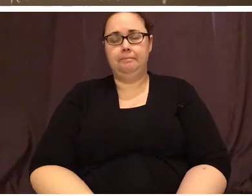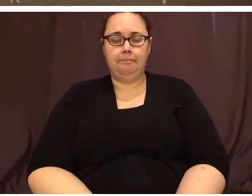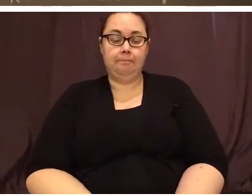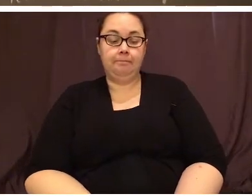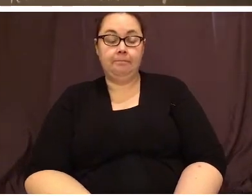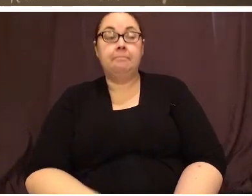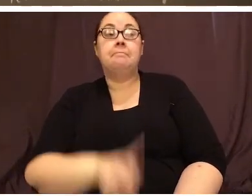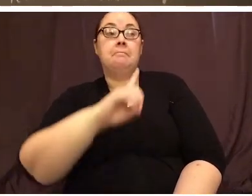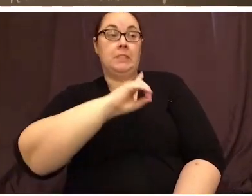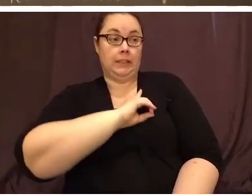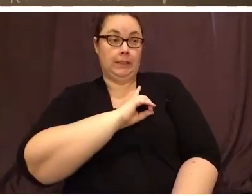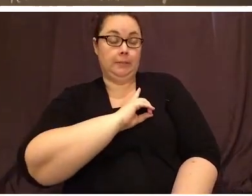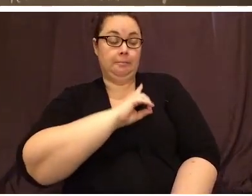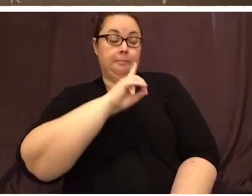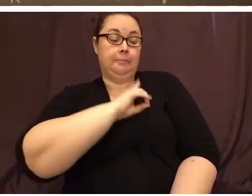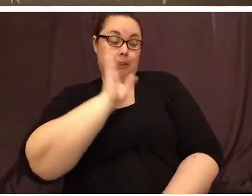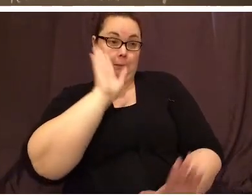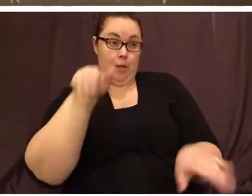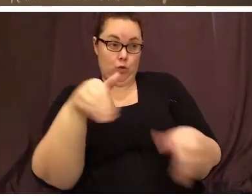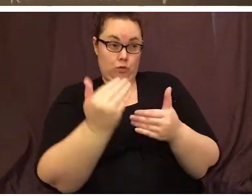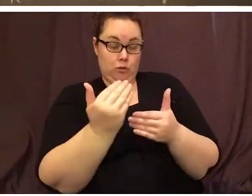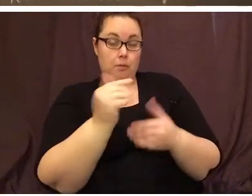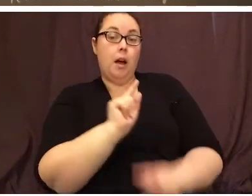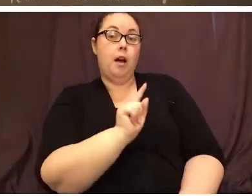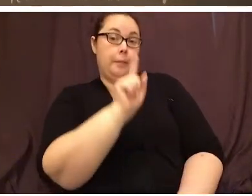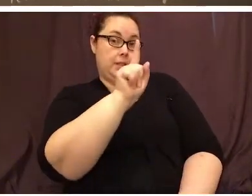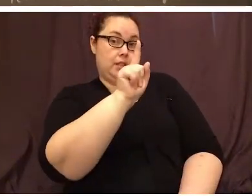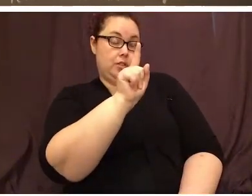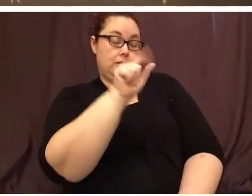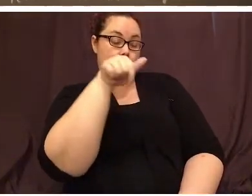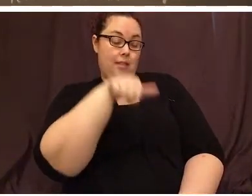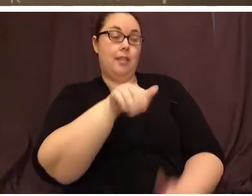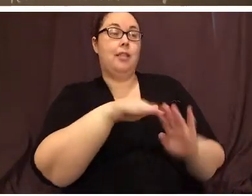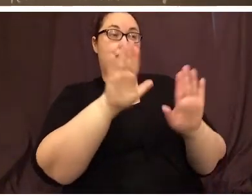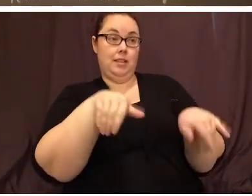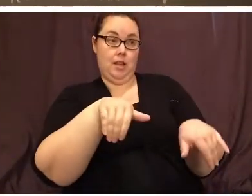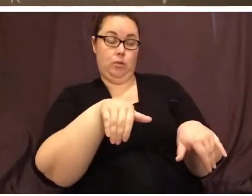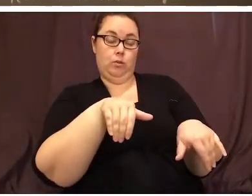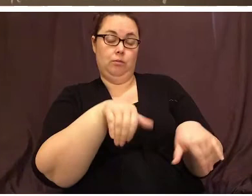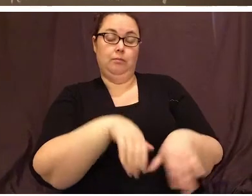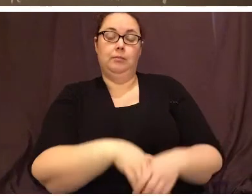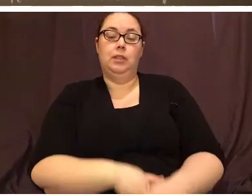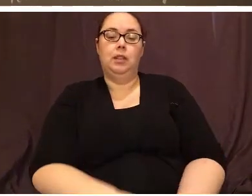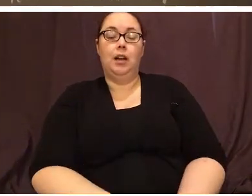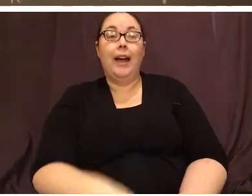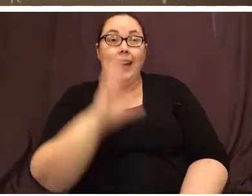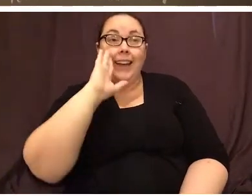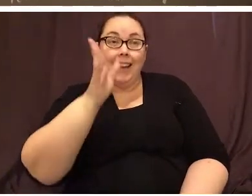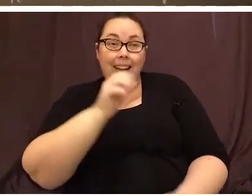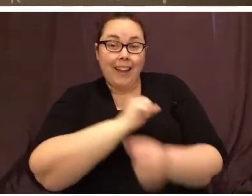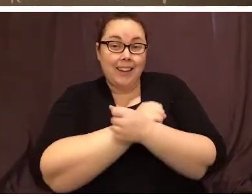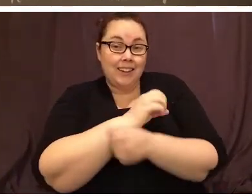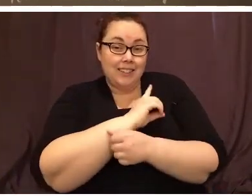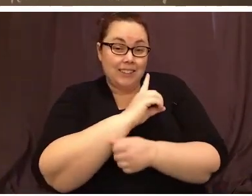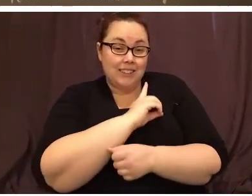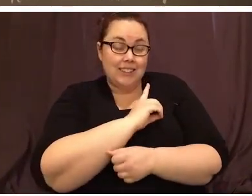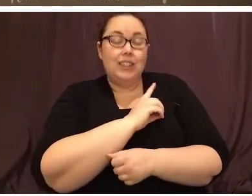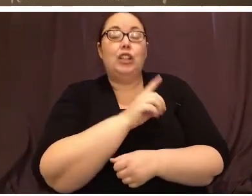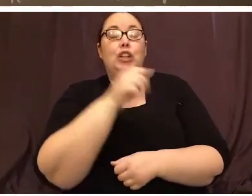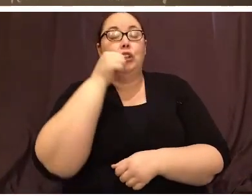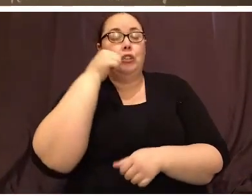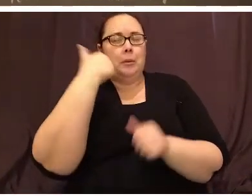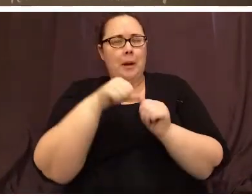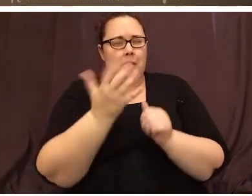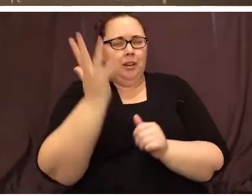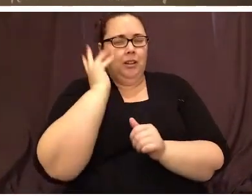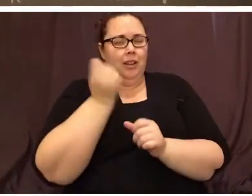Duncan. Duncan's bedroom. Upstairs. This house. Hey, Duncan. Remember last Halloween we told your